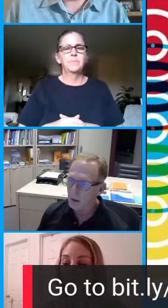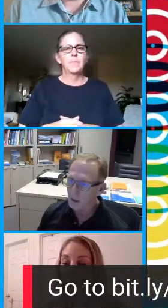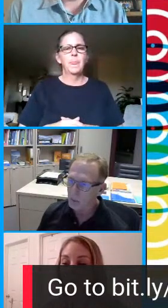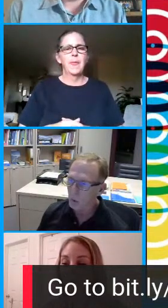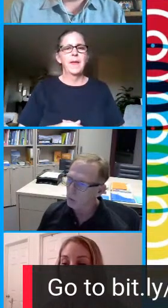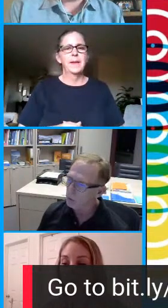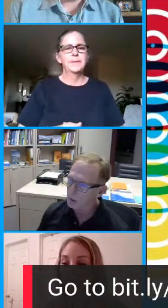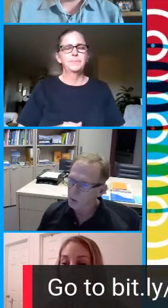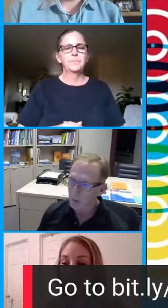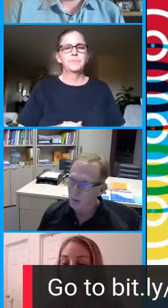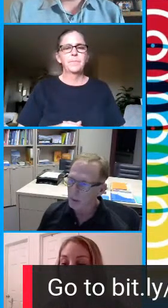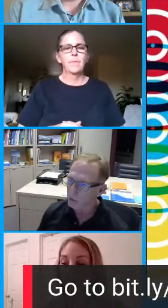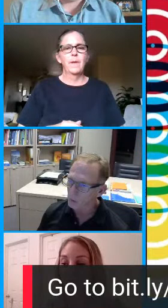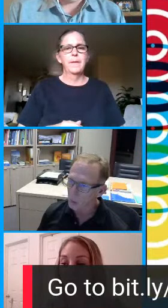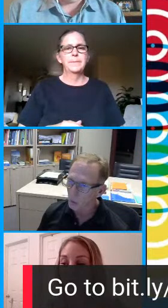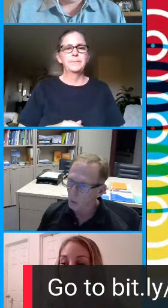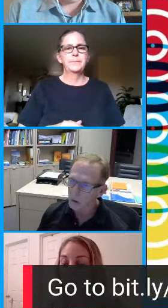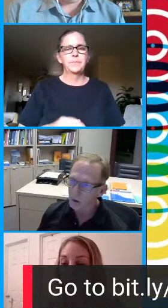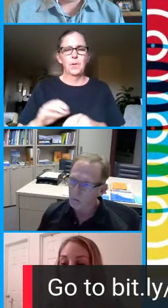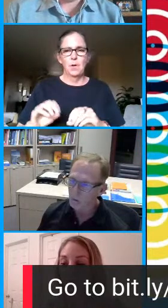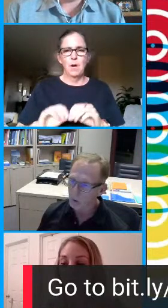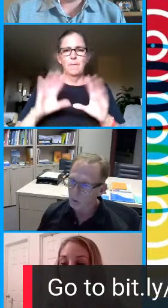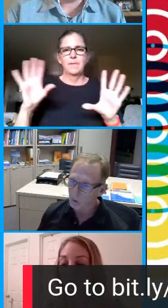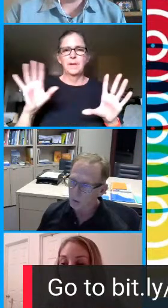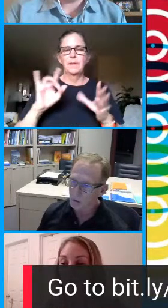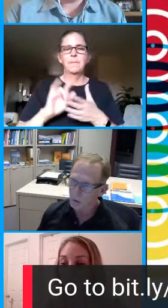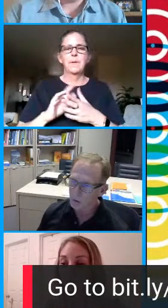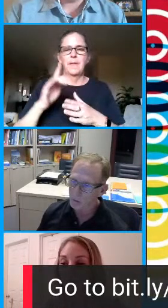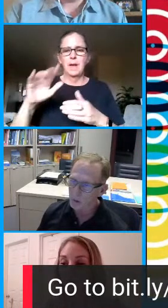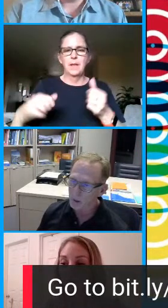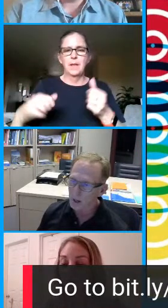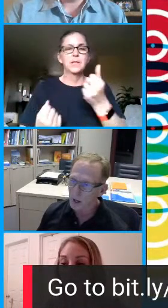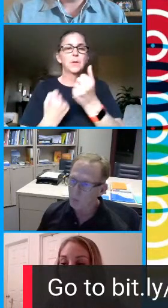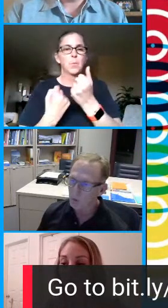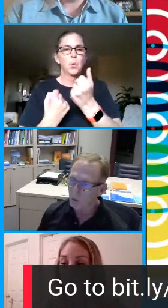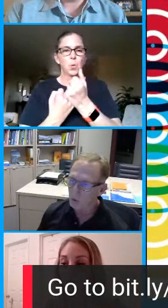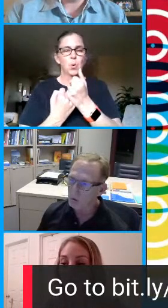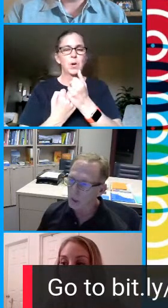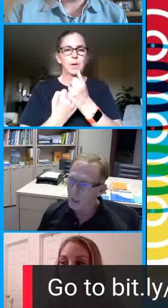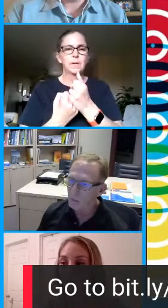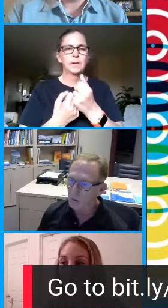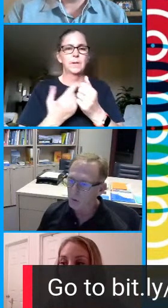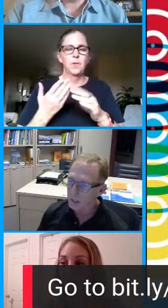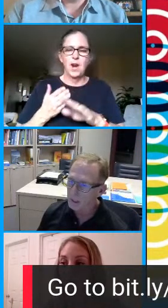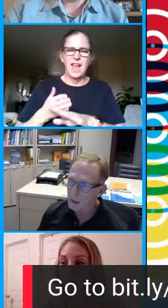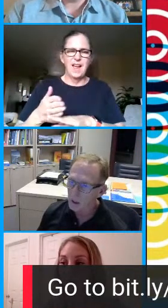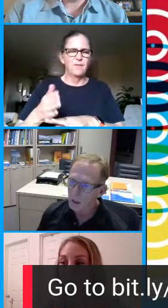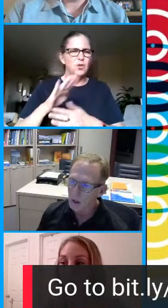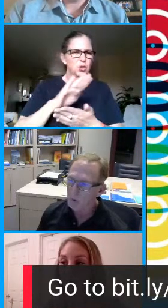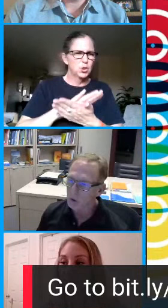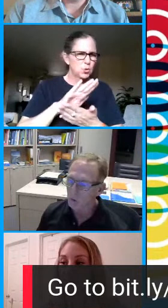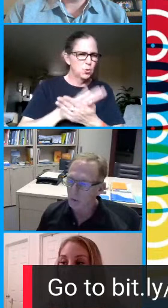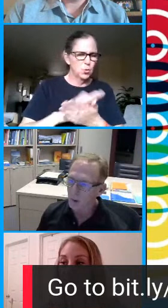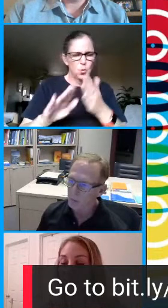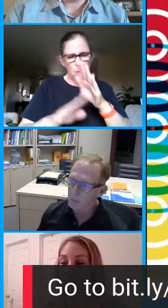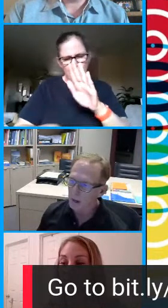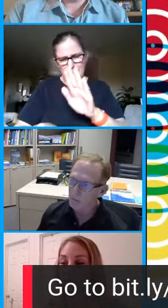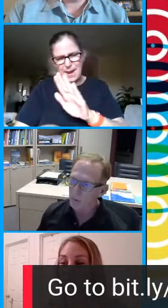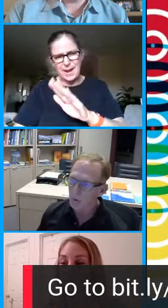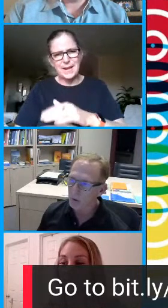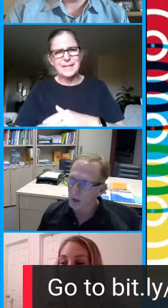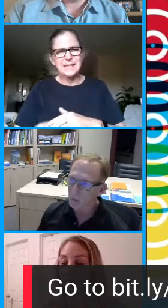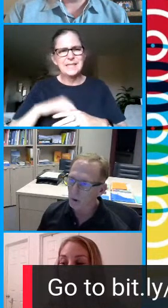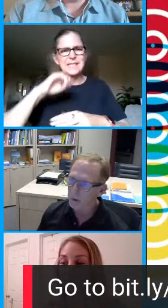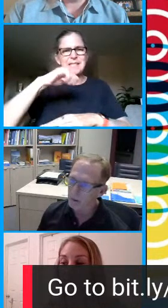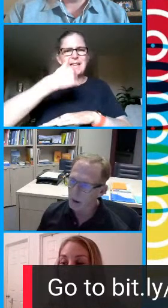we'll do that that bonus learning time or that support for those students um in an after school day setting we just really want to be